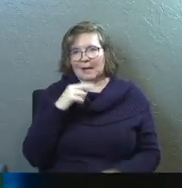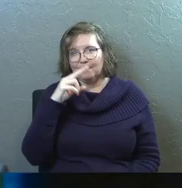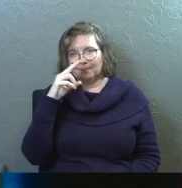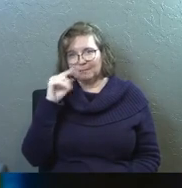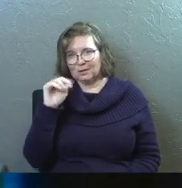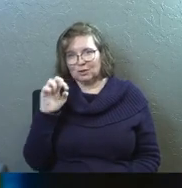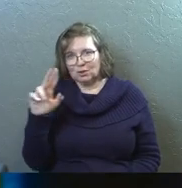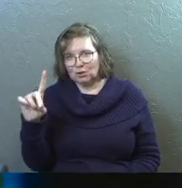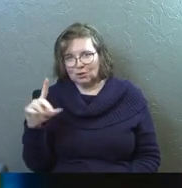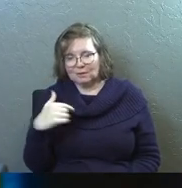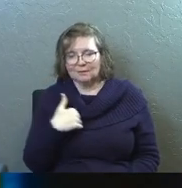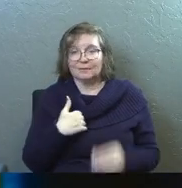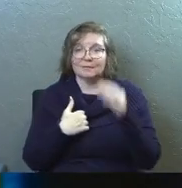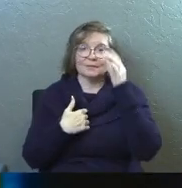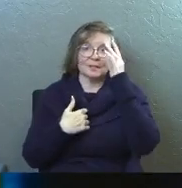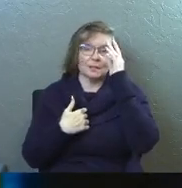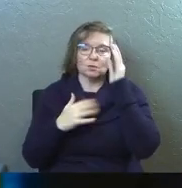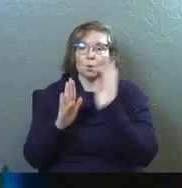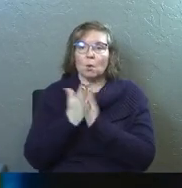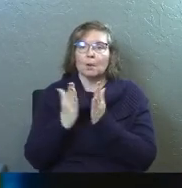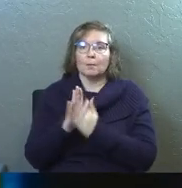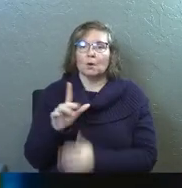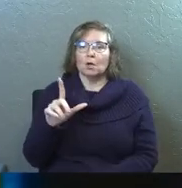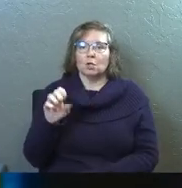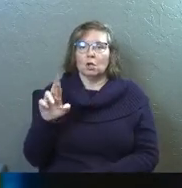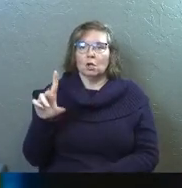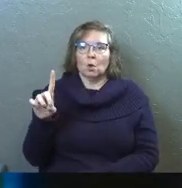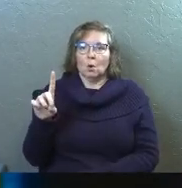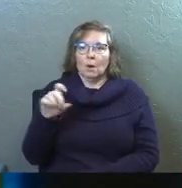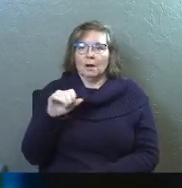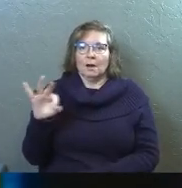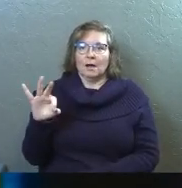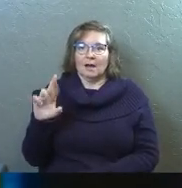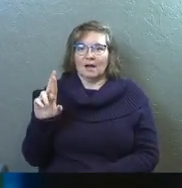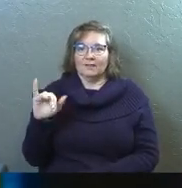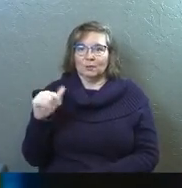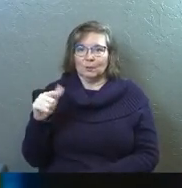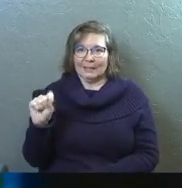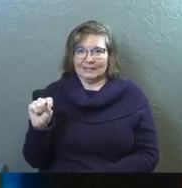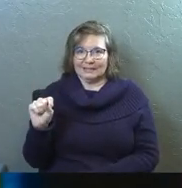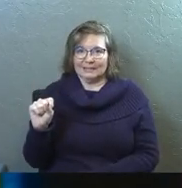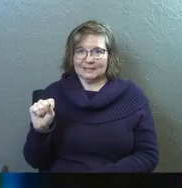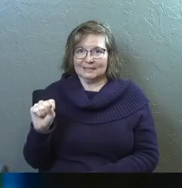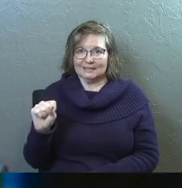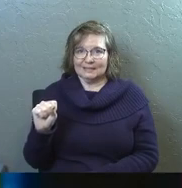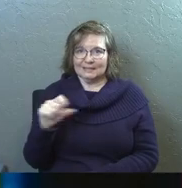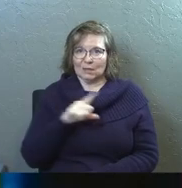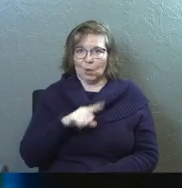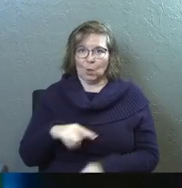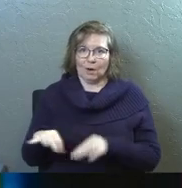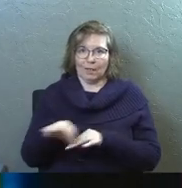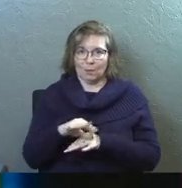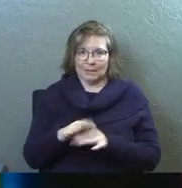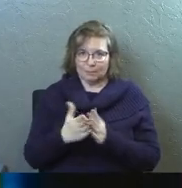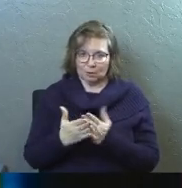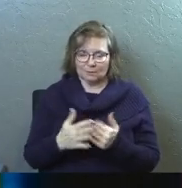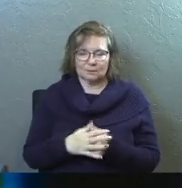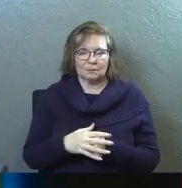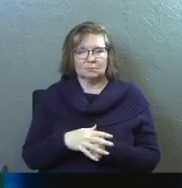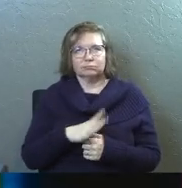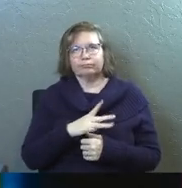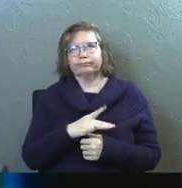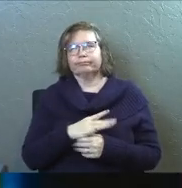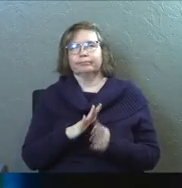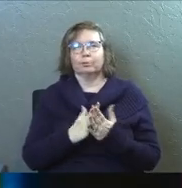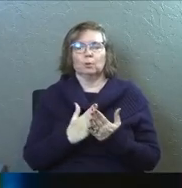nerd and I love. So the Lord of the Rings, maybe greatest thing other than the Bible. I don't know. But the Lord of the Rings, incredible